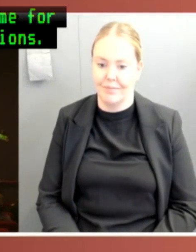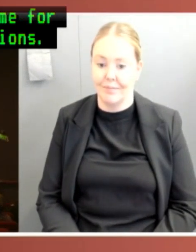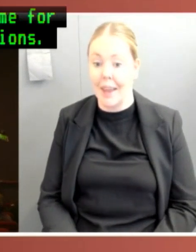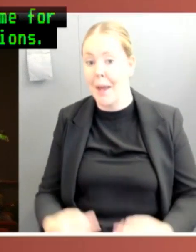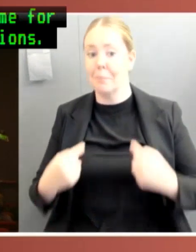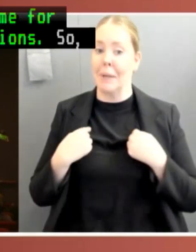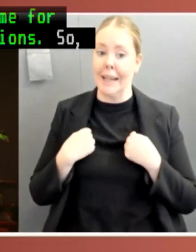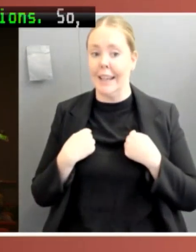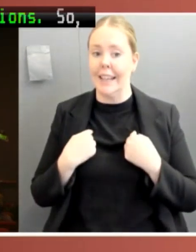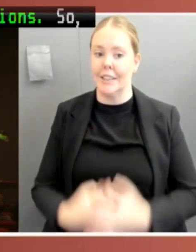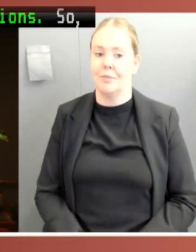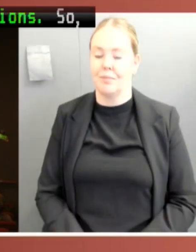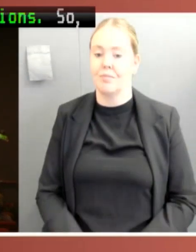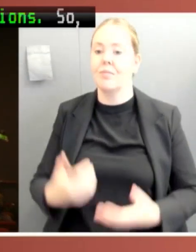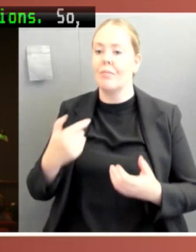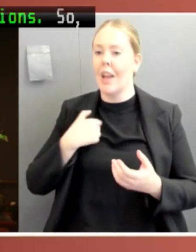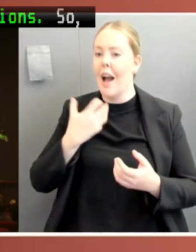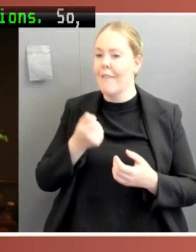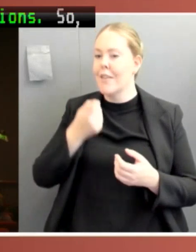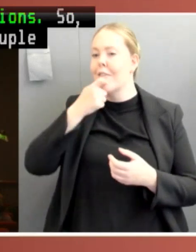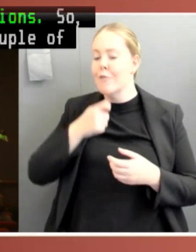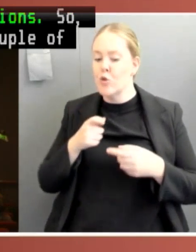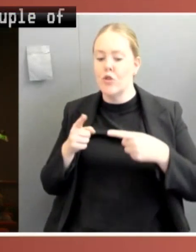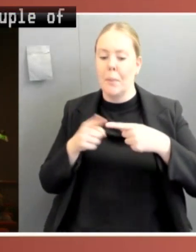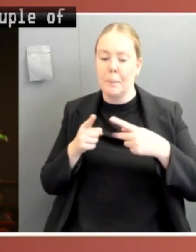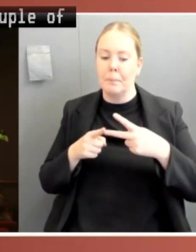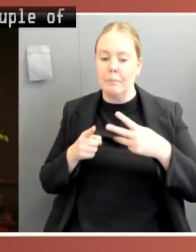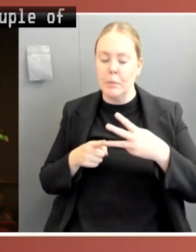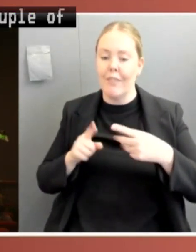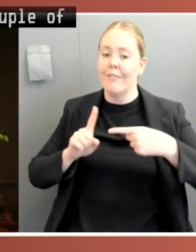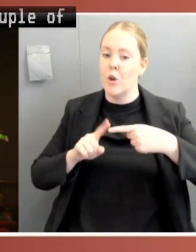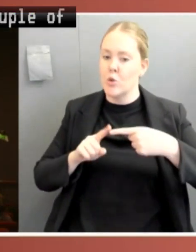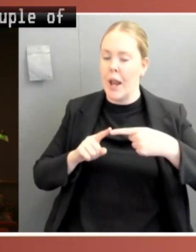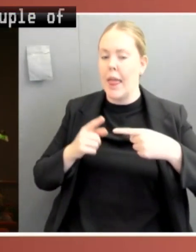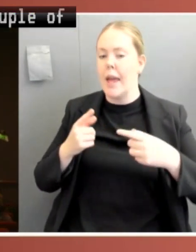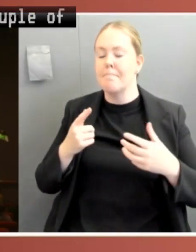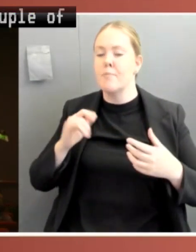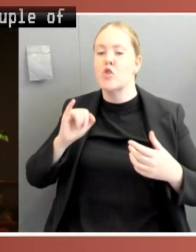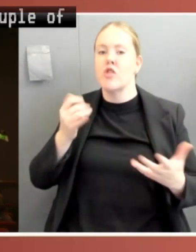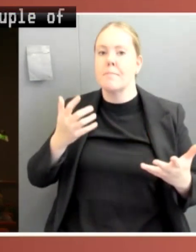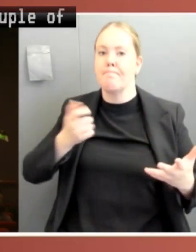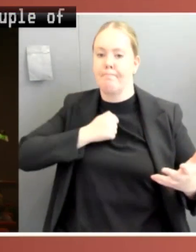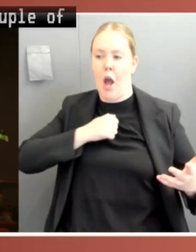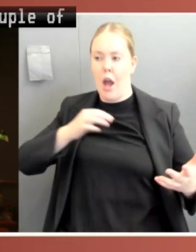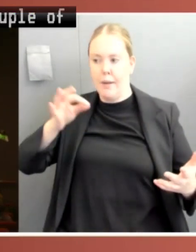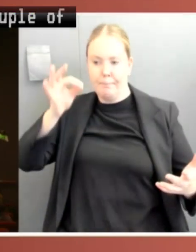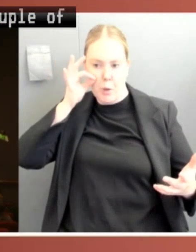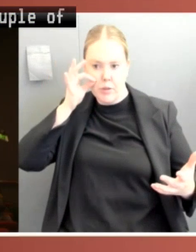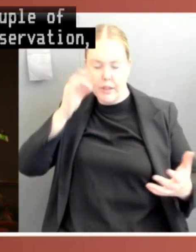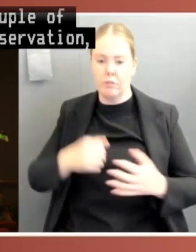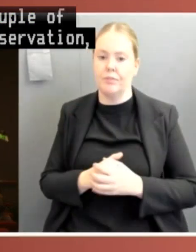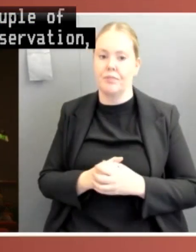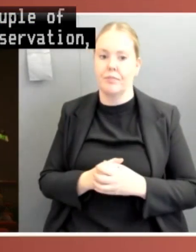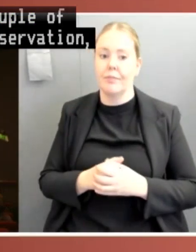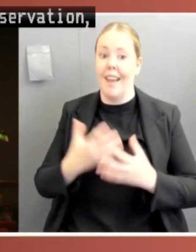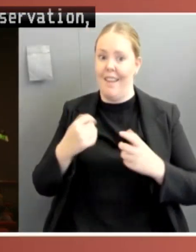Look, I have a couple of points. The first is an observation, and it's suggested by that statement up there, at times you